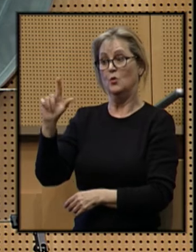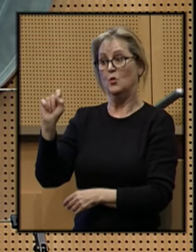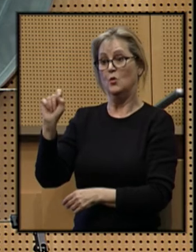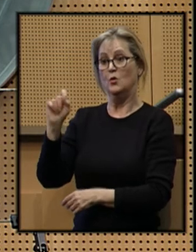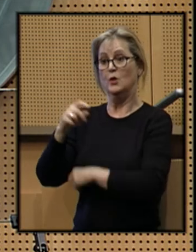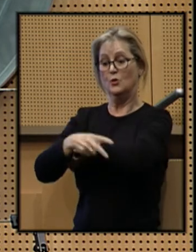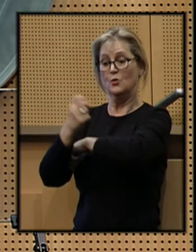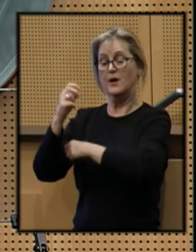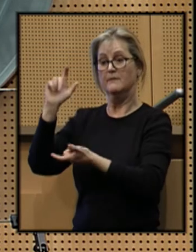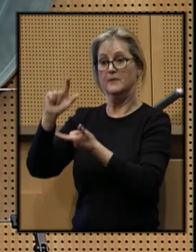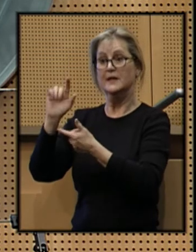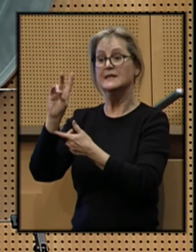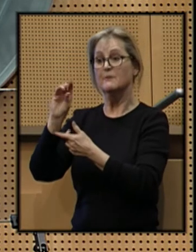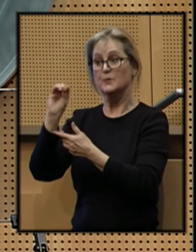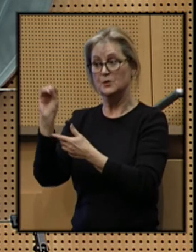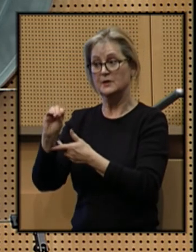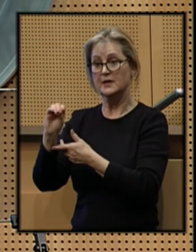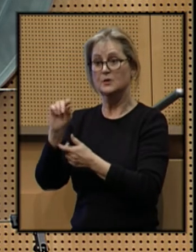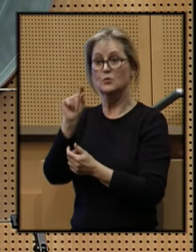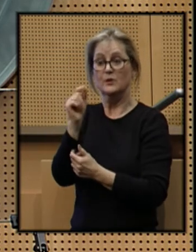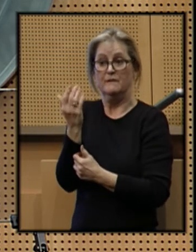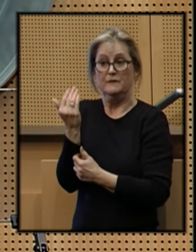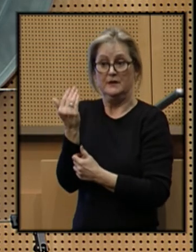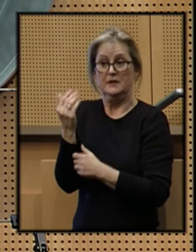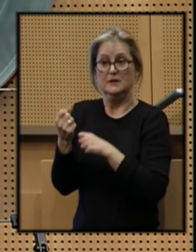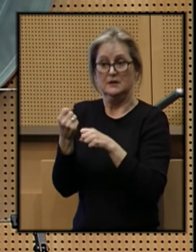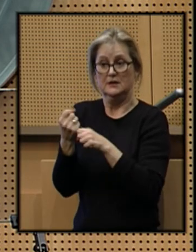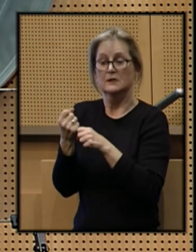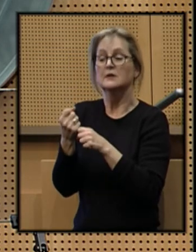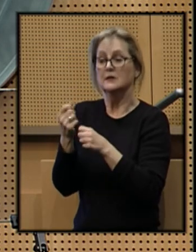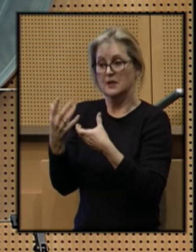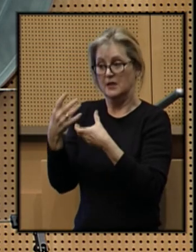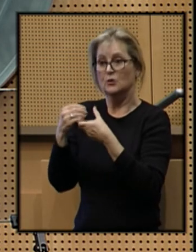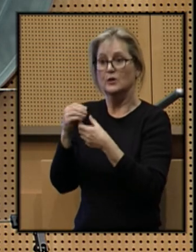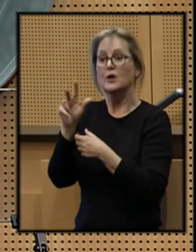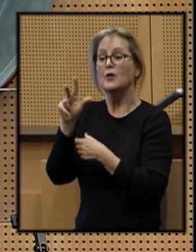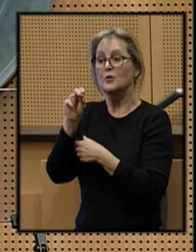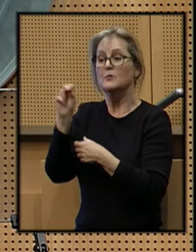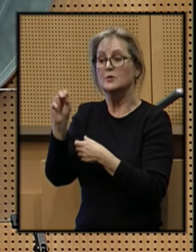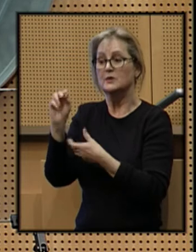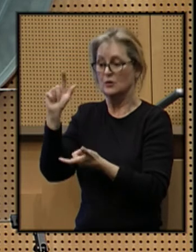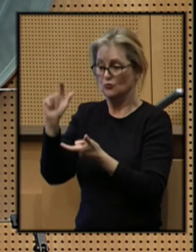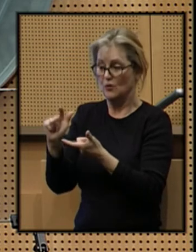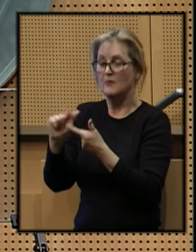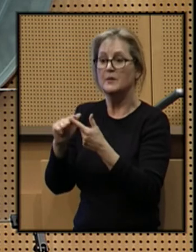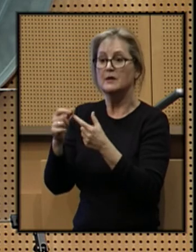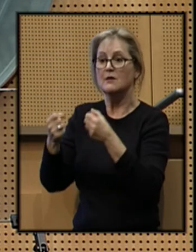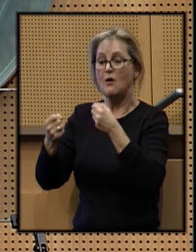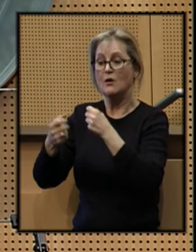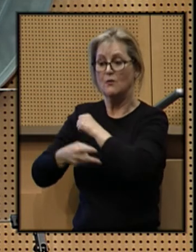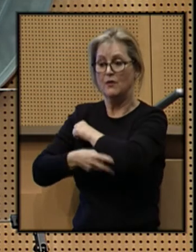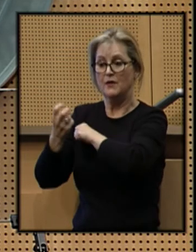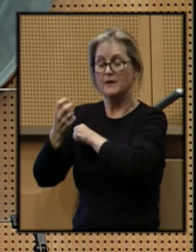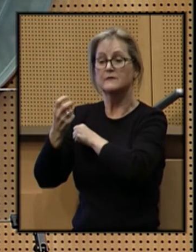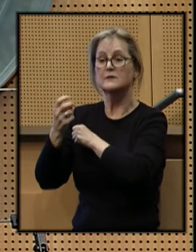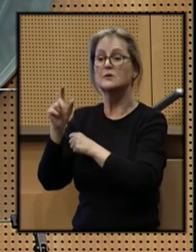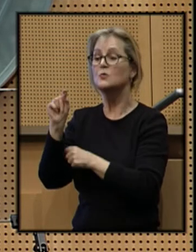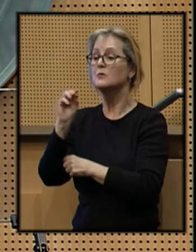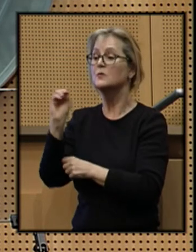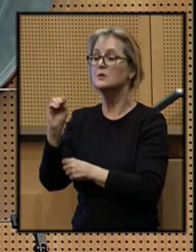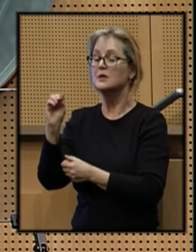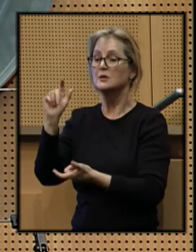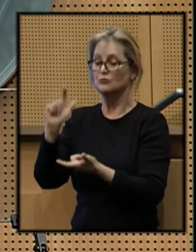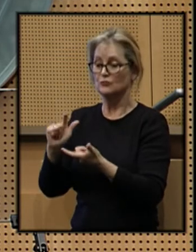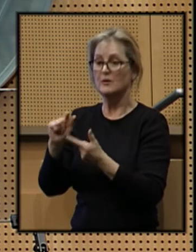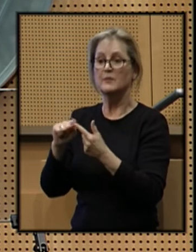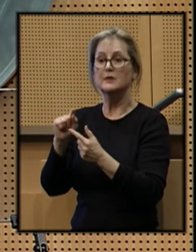7% citywide in 2015, including a 30% drop in auto thefts and a 20% drop